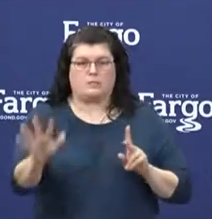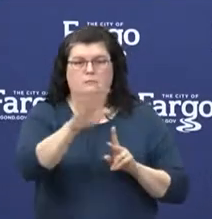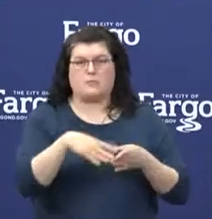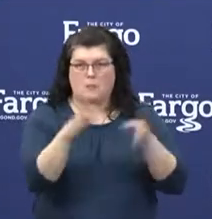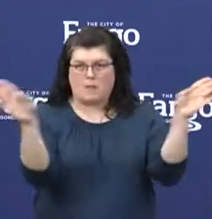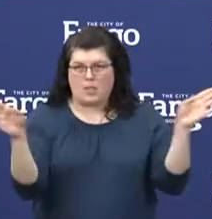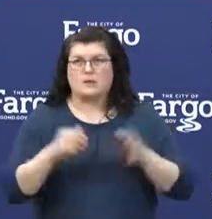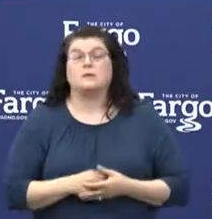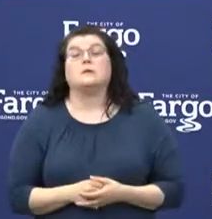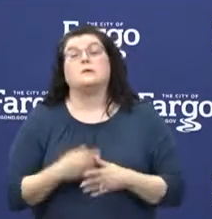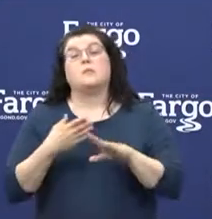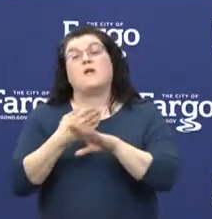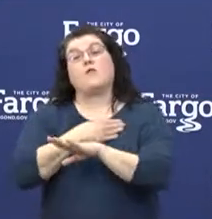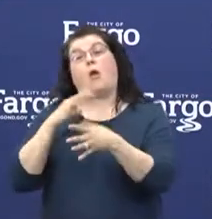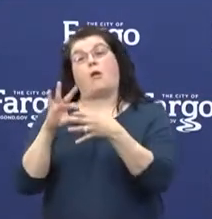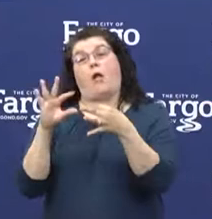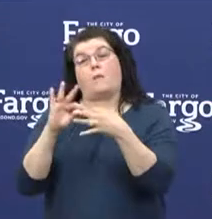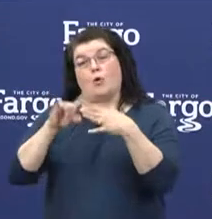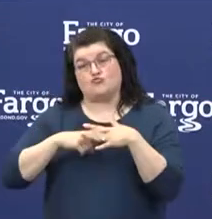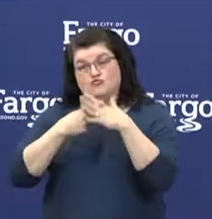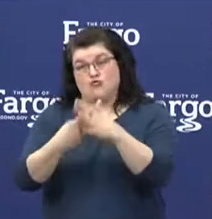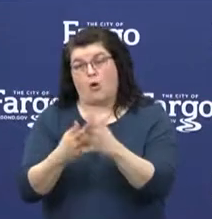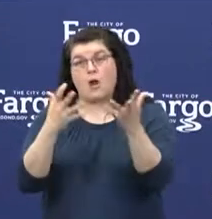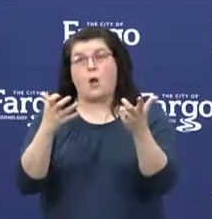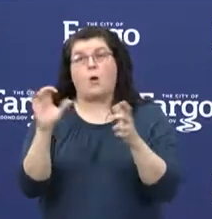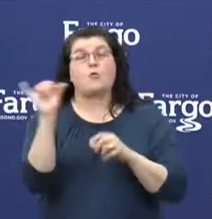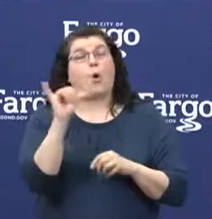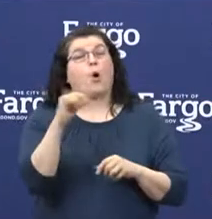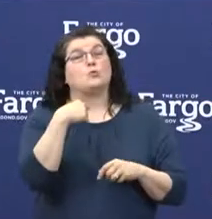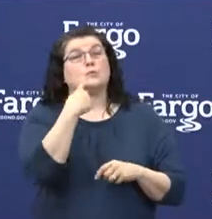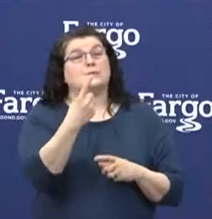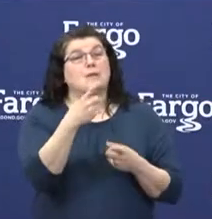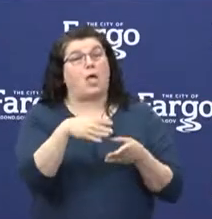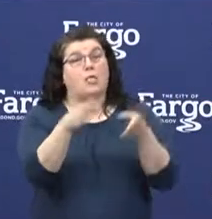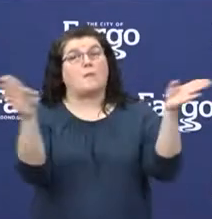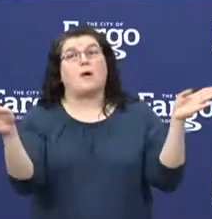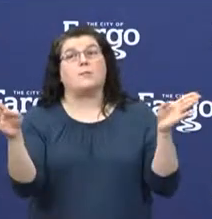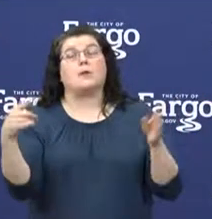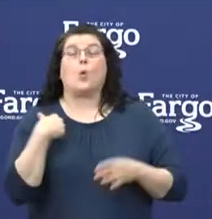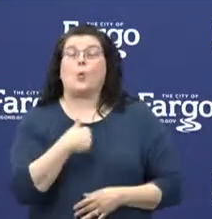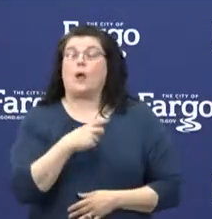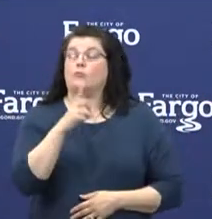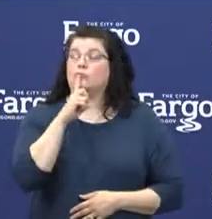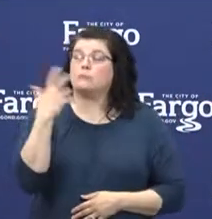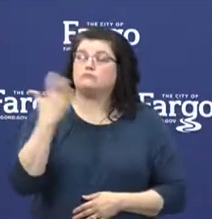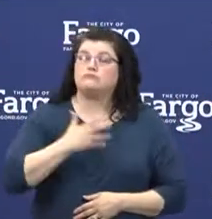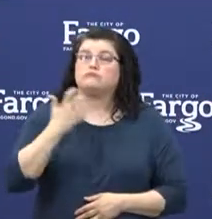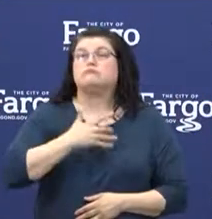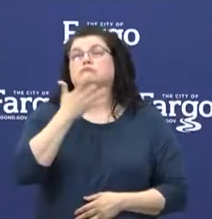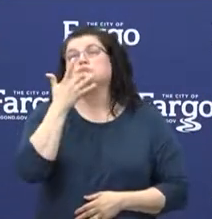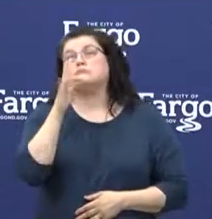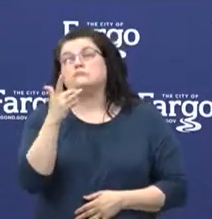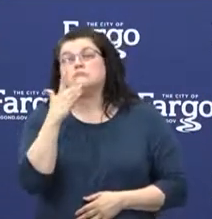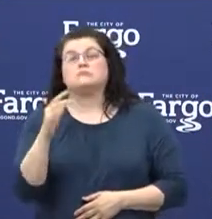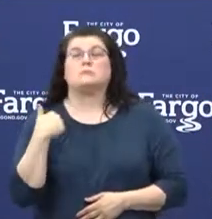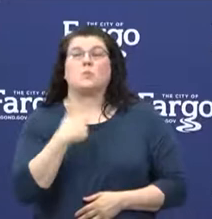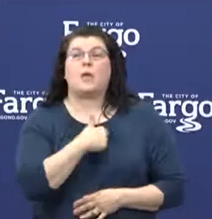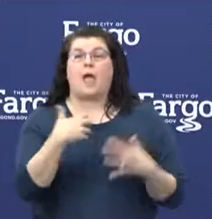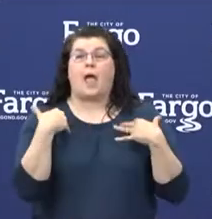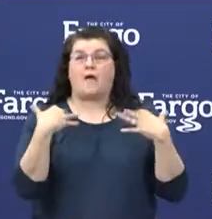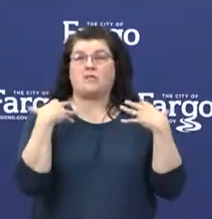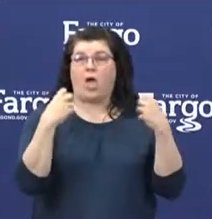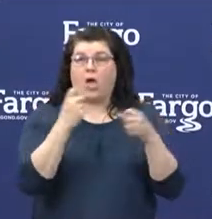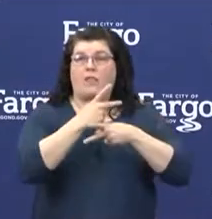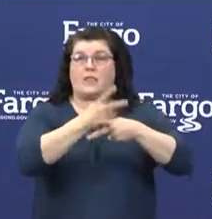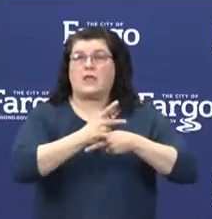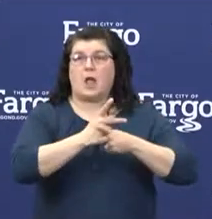Before I start my comments, I would also like to tell the public that how fortunate we are to have the healthcare professionals that we have